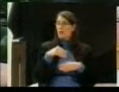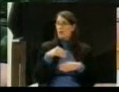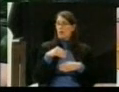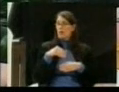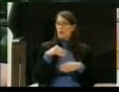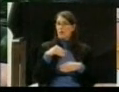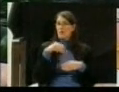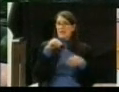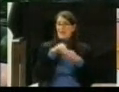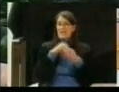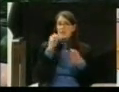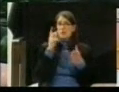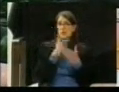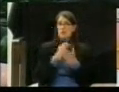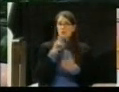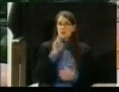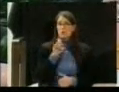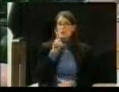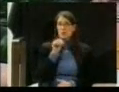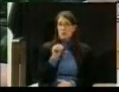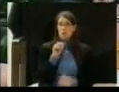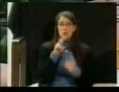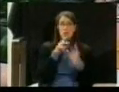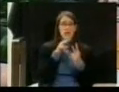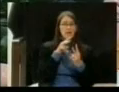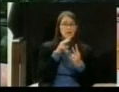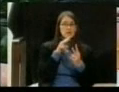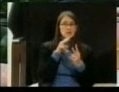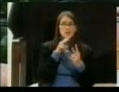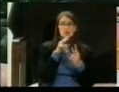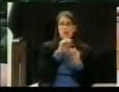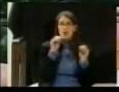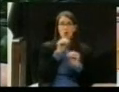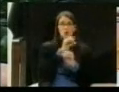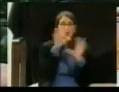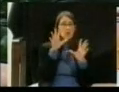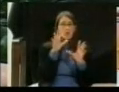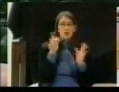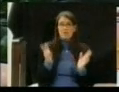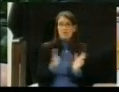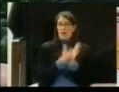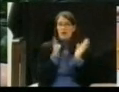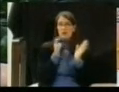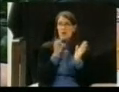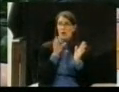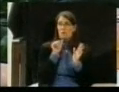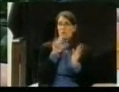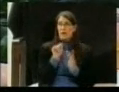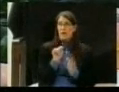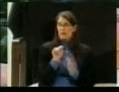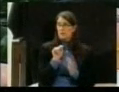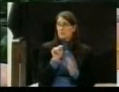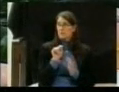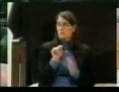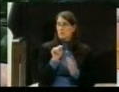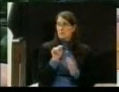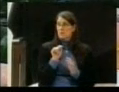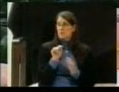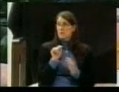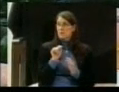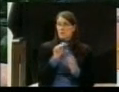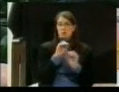clear violation of the Act, at least no evidence of That was Commissioner Hammond. I mean